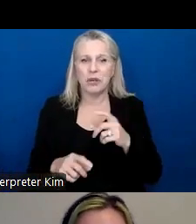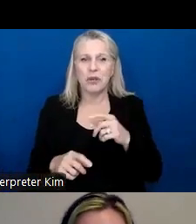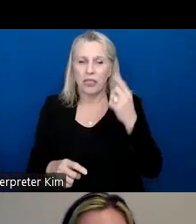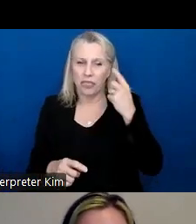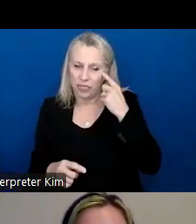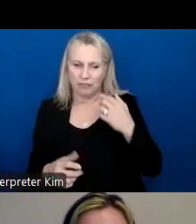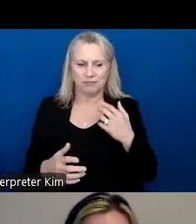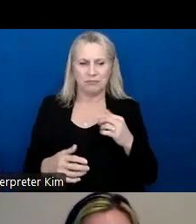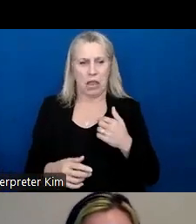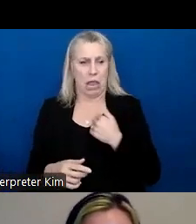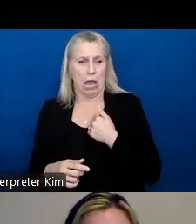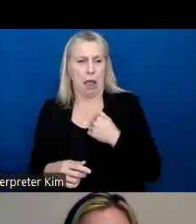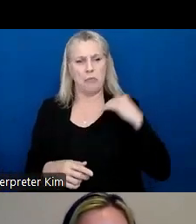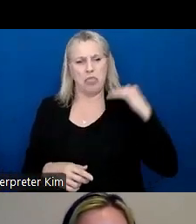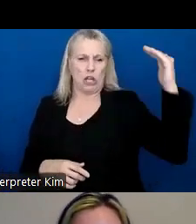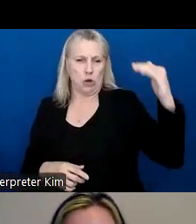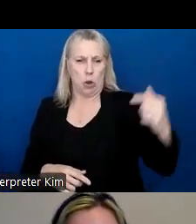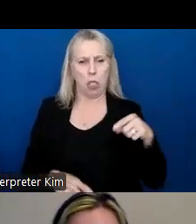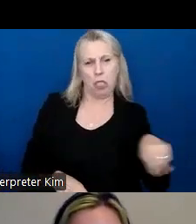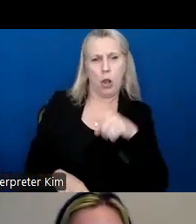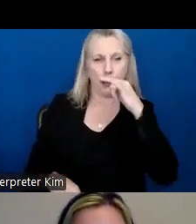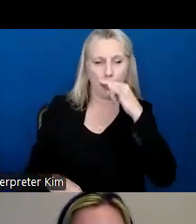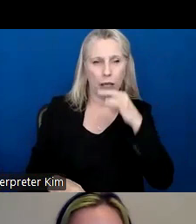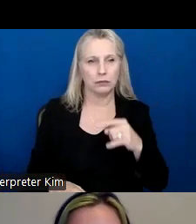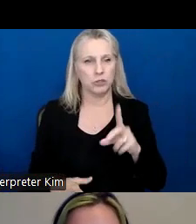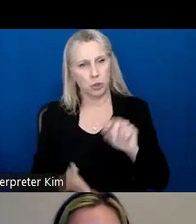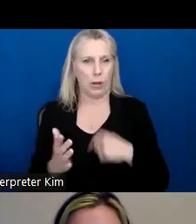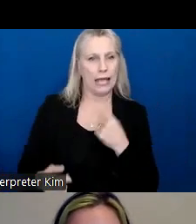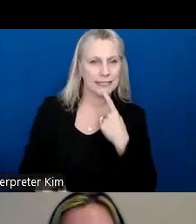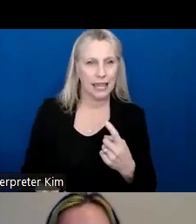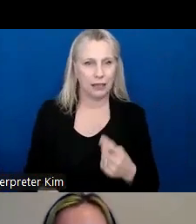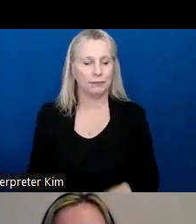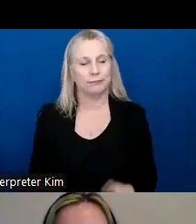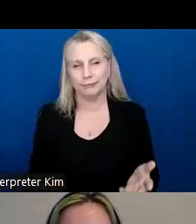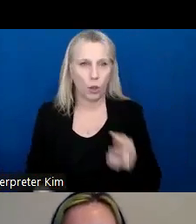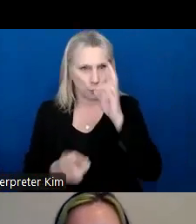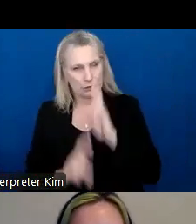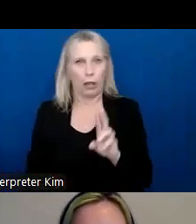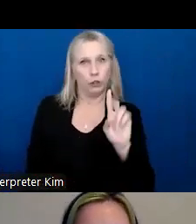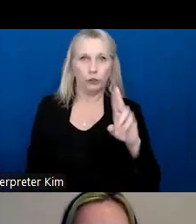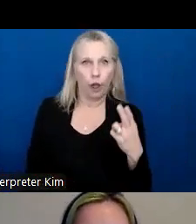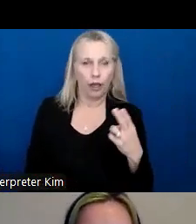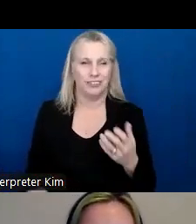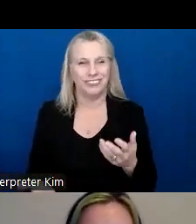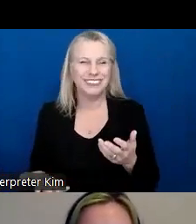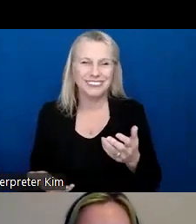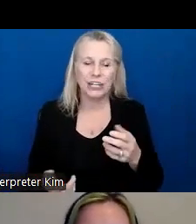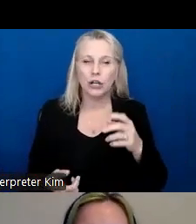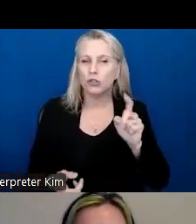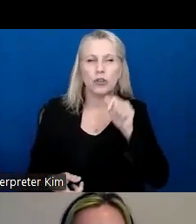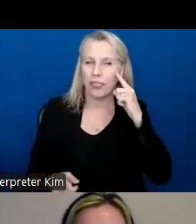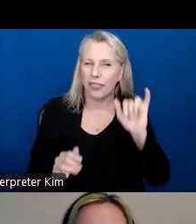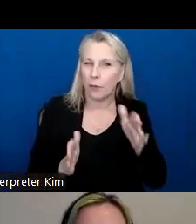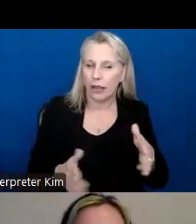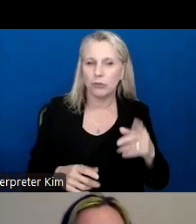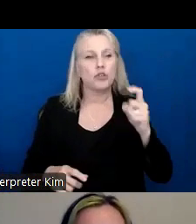I'm the adult. They should do what I say. It's respect like duh. Instead of thinking it that way, we should think of it more like,